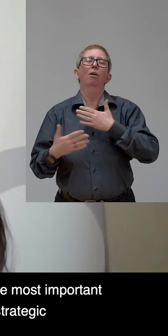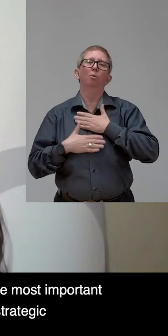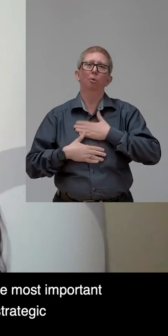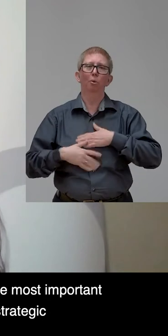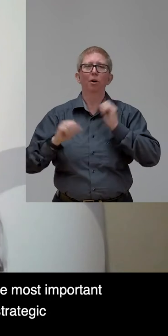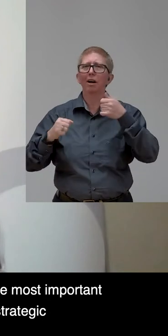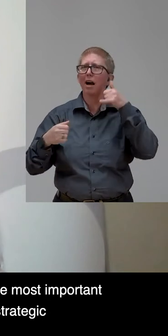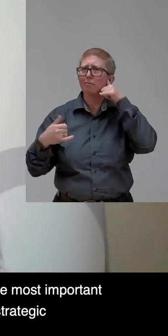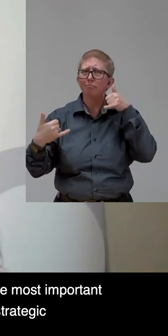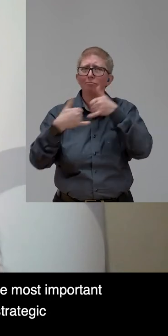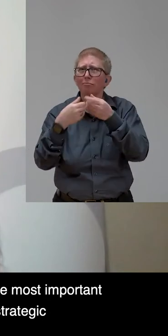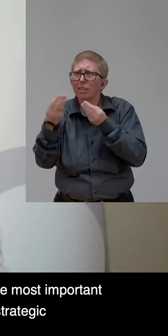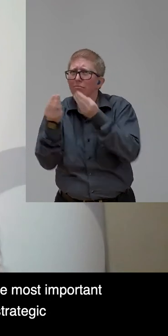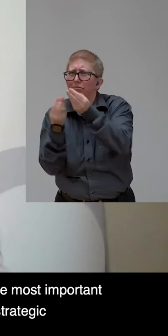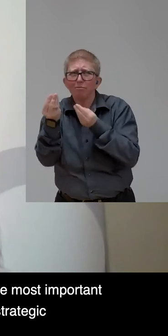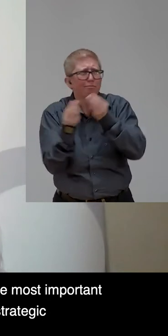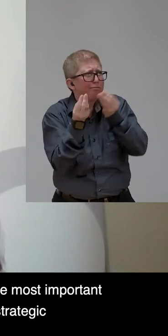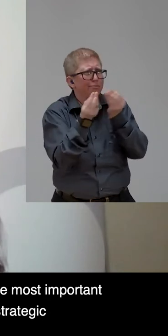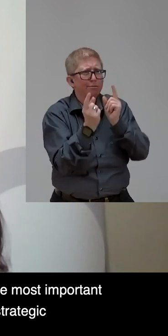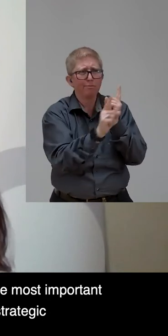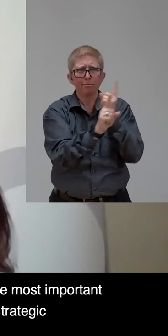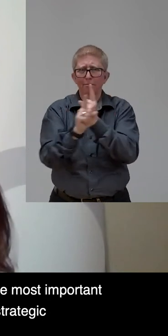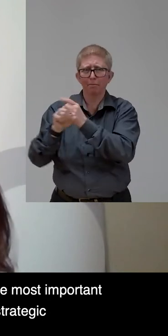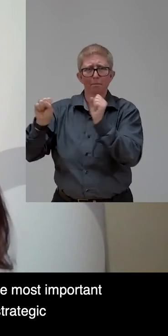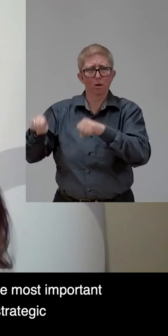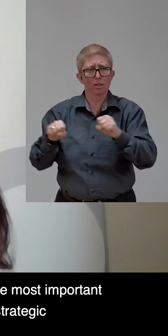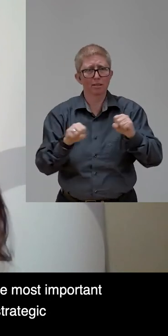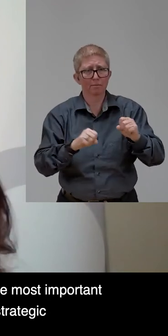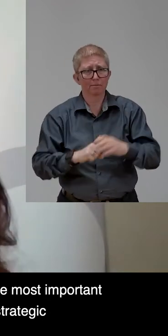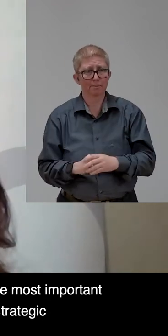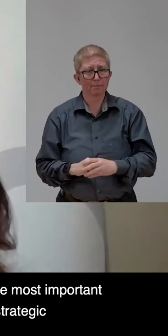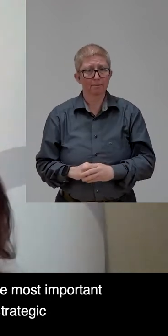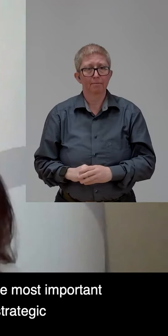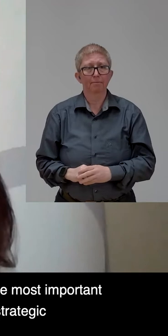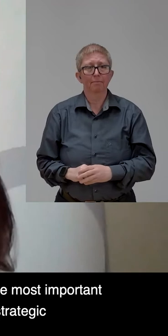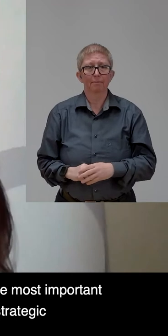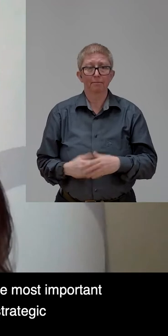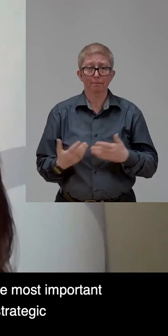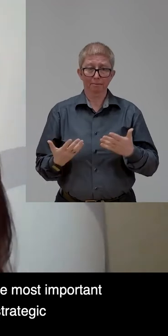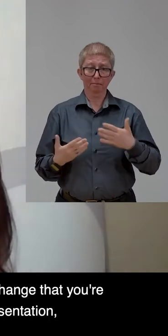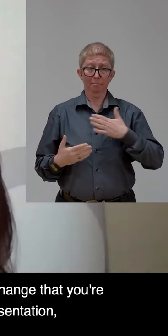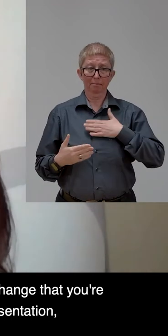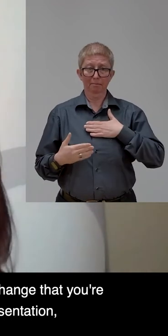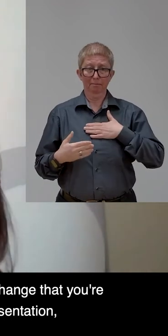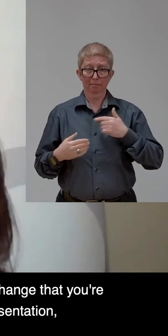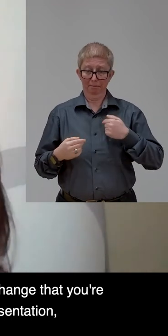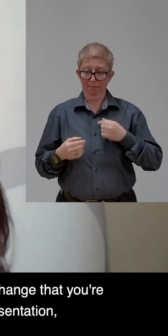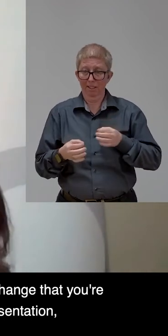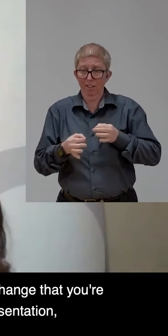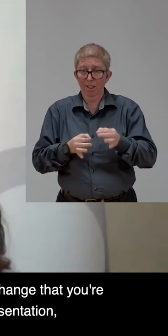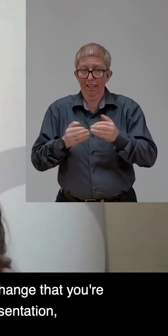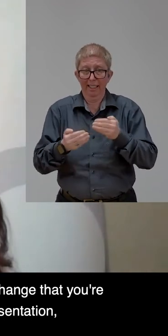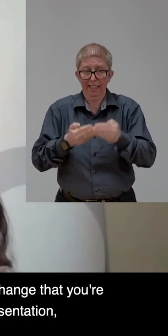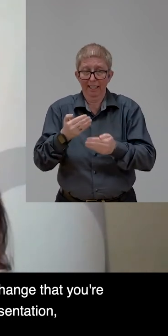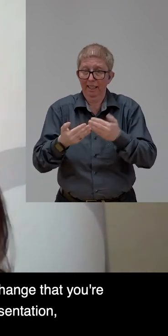most important things of thinking how you should develop your strategy in order to be successful,